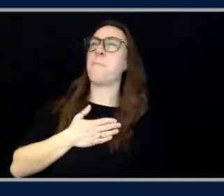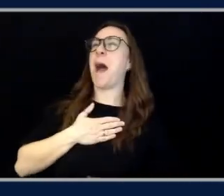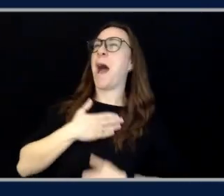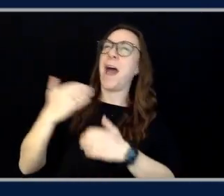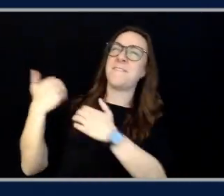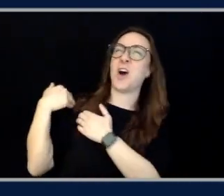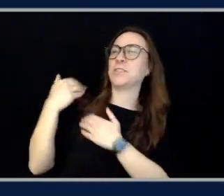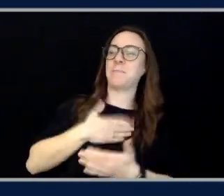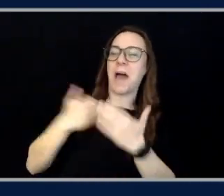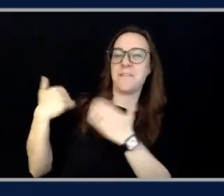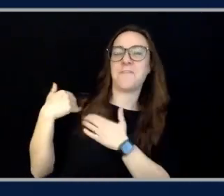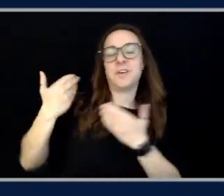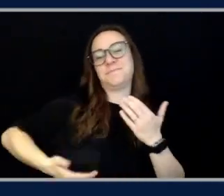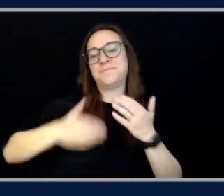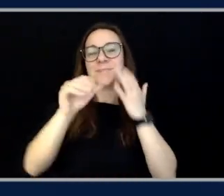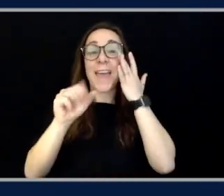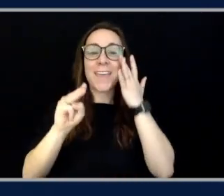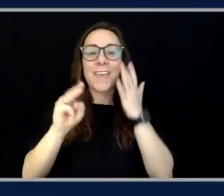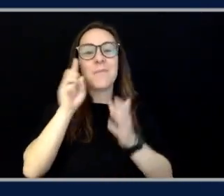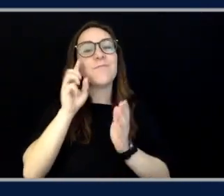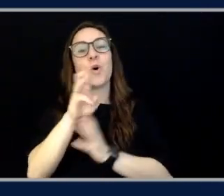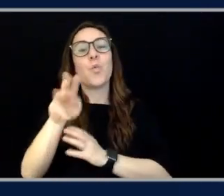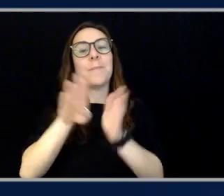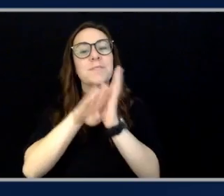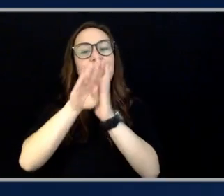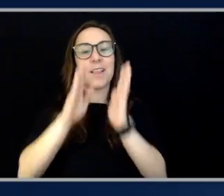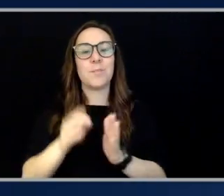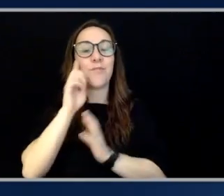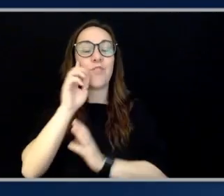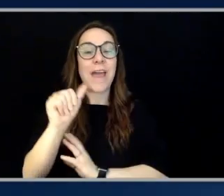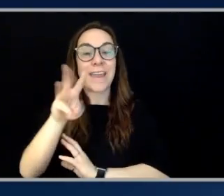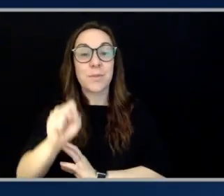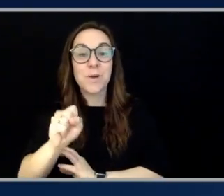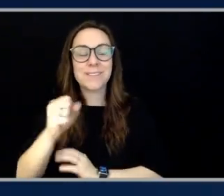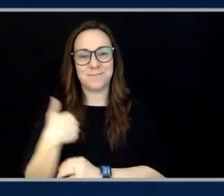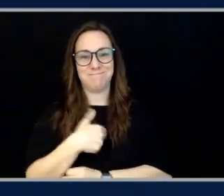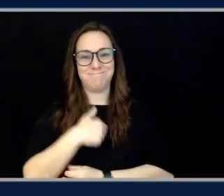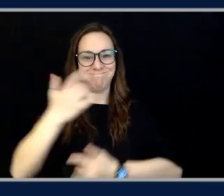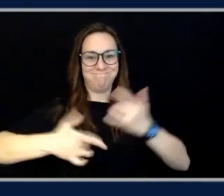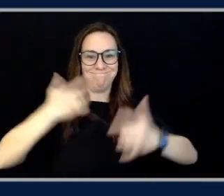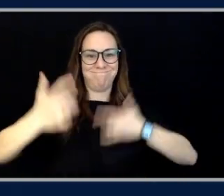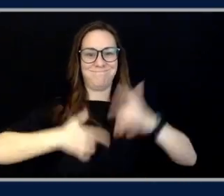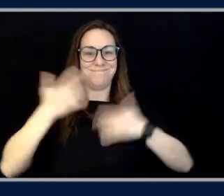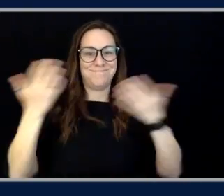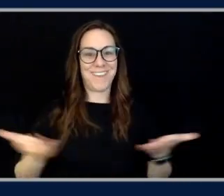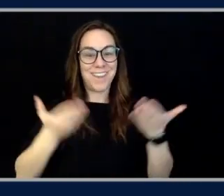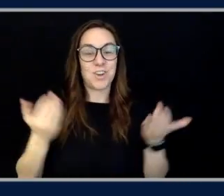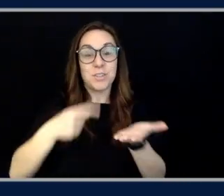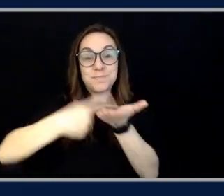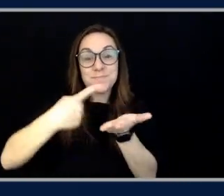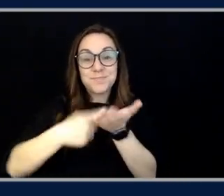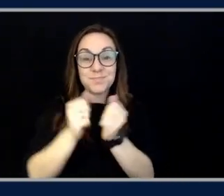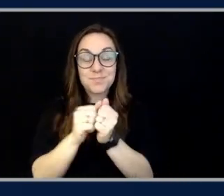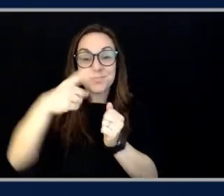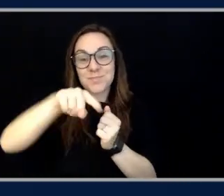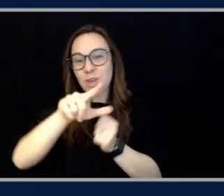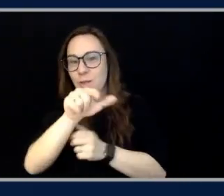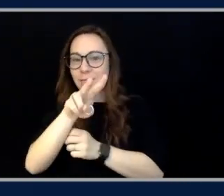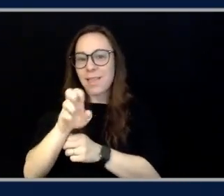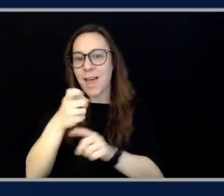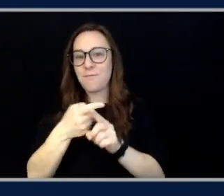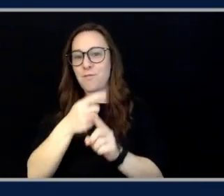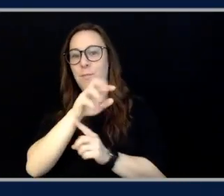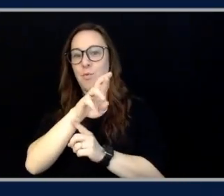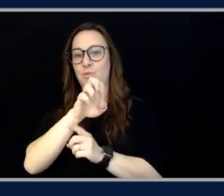fault. I'm.M. Grabeni. I'm a developer advocate here at AWS, and we are so excited to be talking with you live from reInvent on